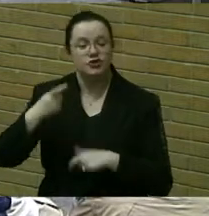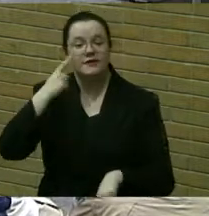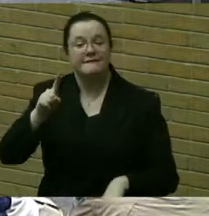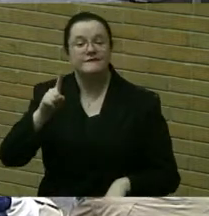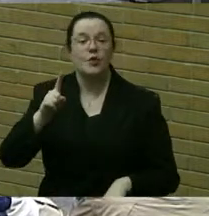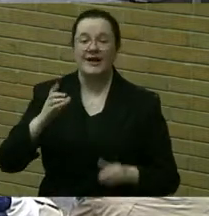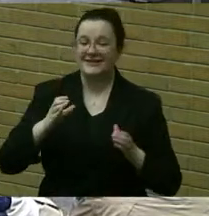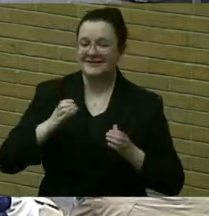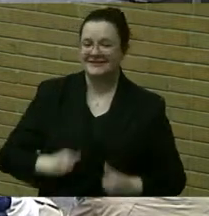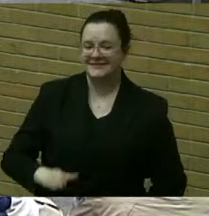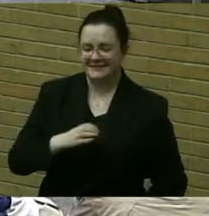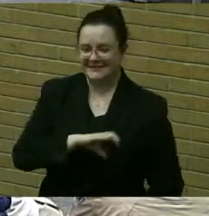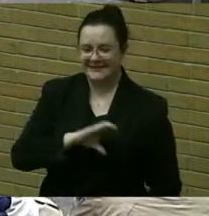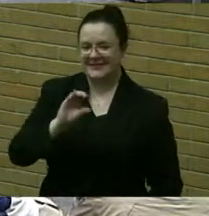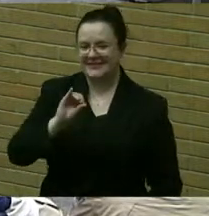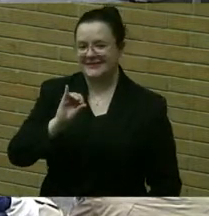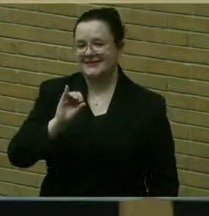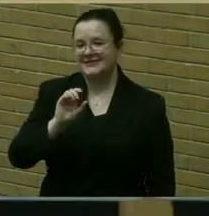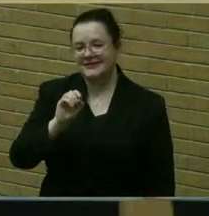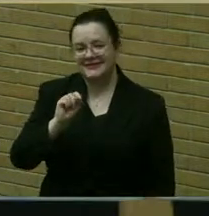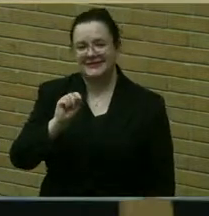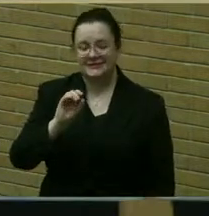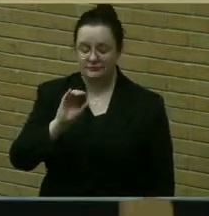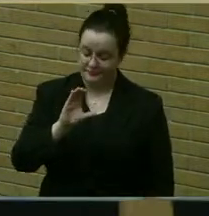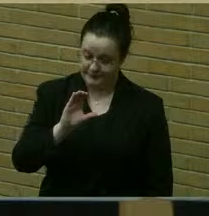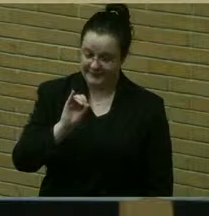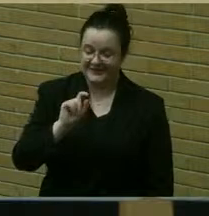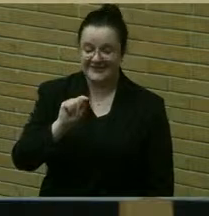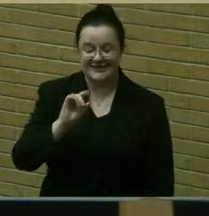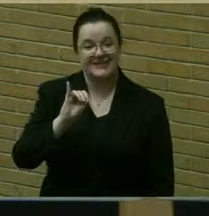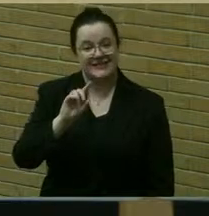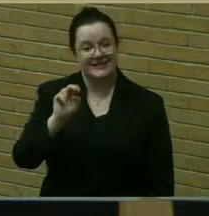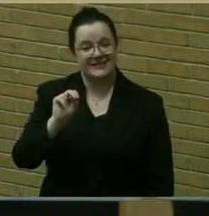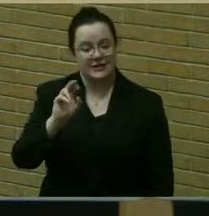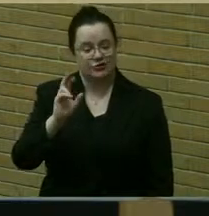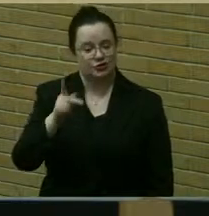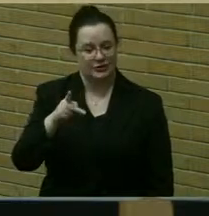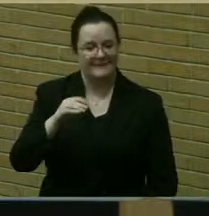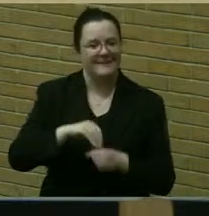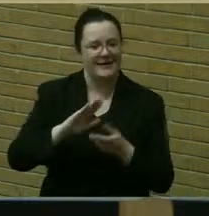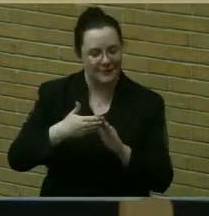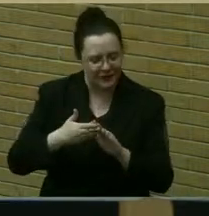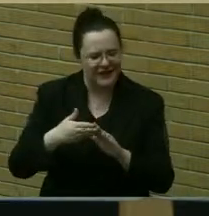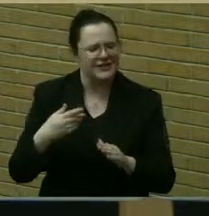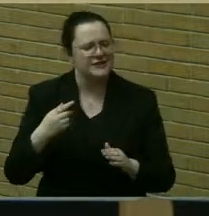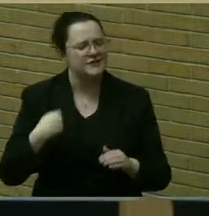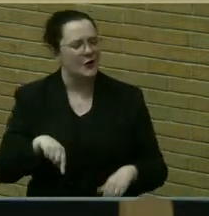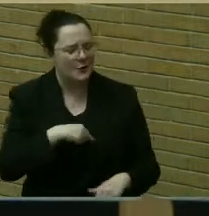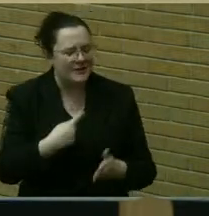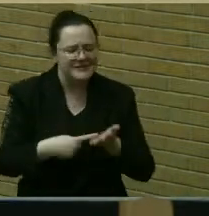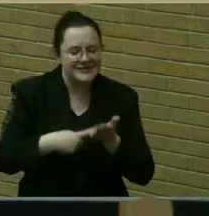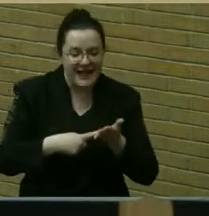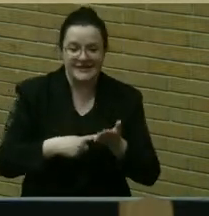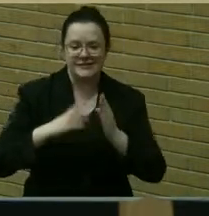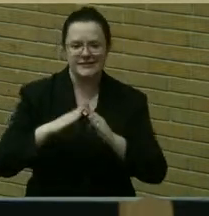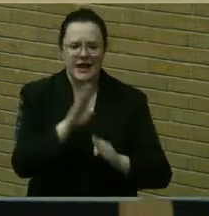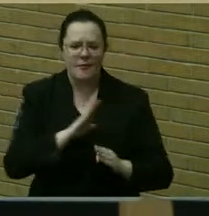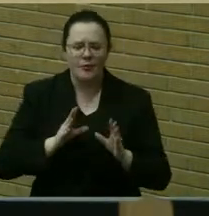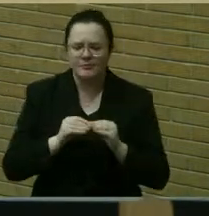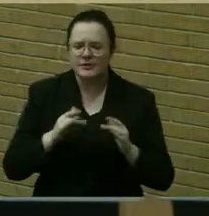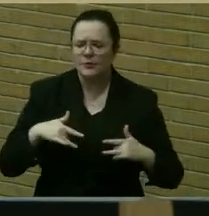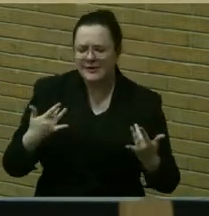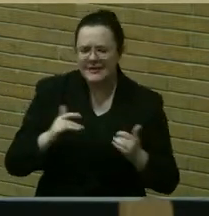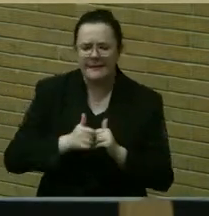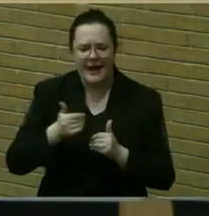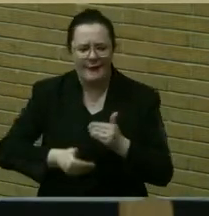to them, to talk to them about some of the things we do in Brighton, how a town board meeting works, and they're going to sit in and